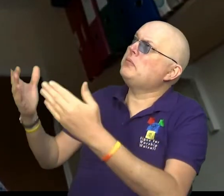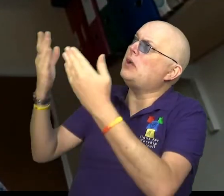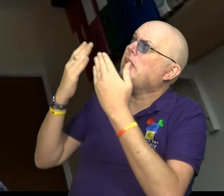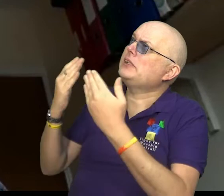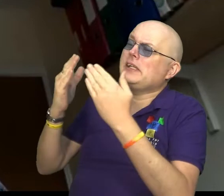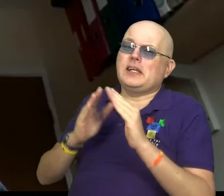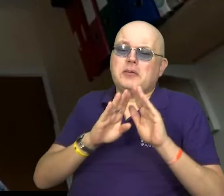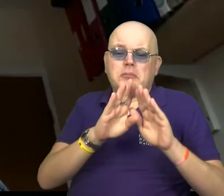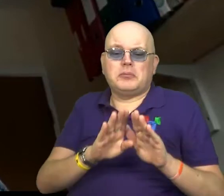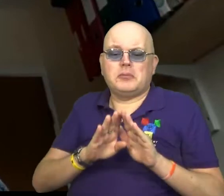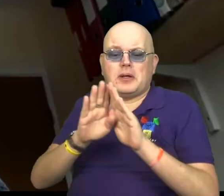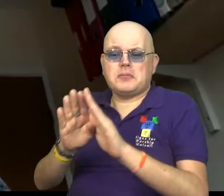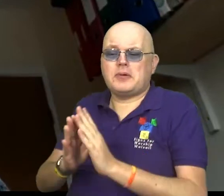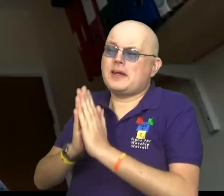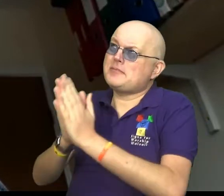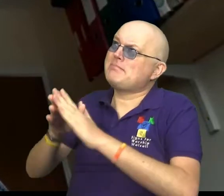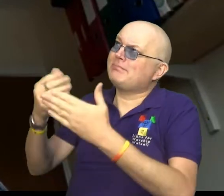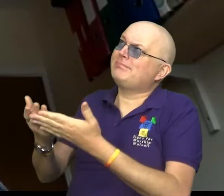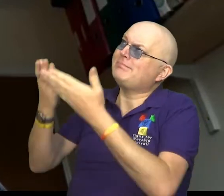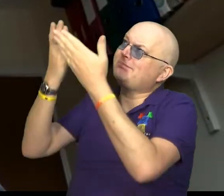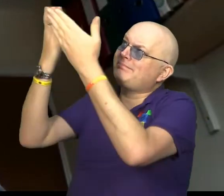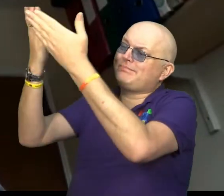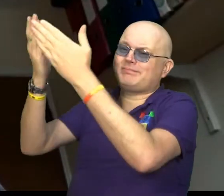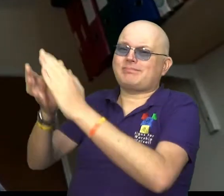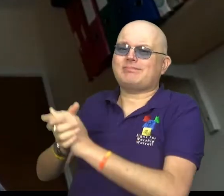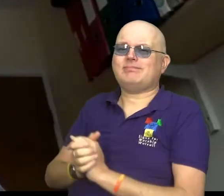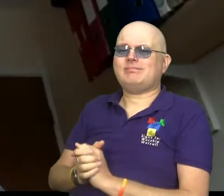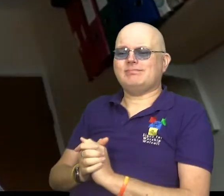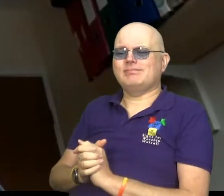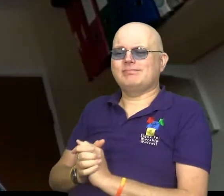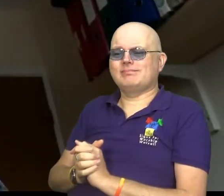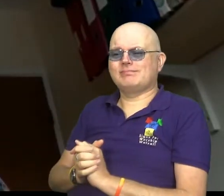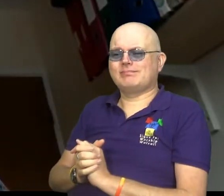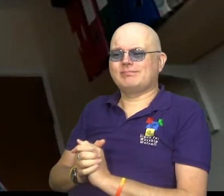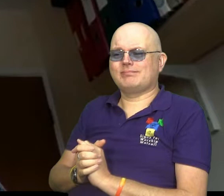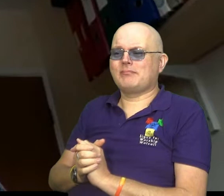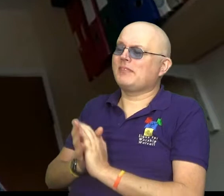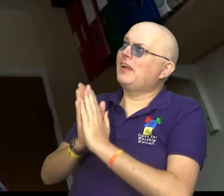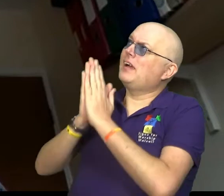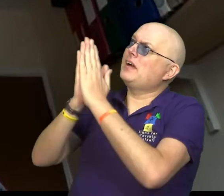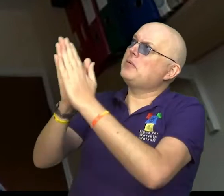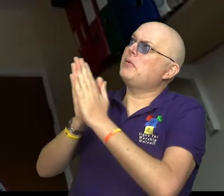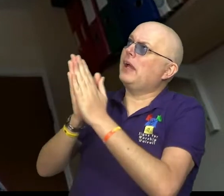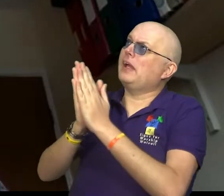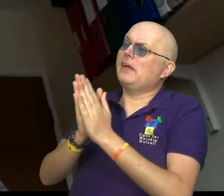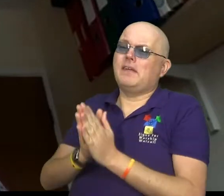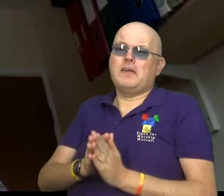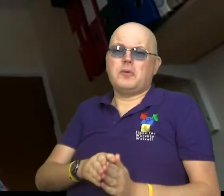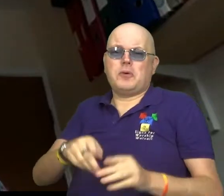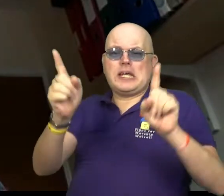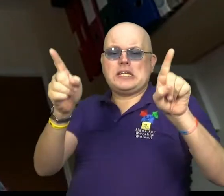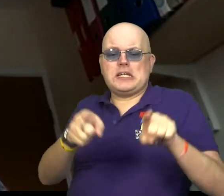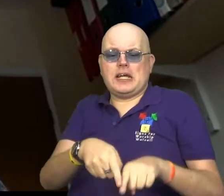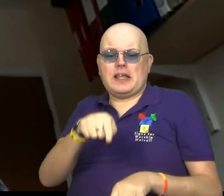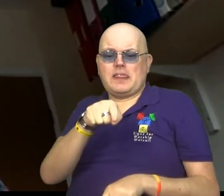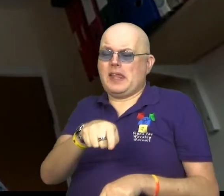in your mercy, hear our prayer. Let us pray for the people of India,